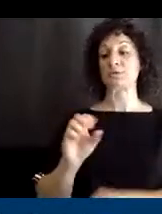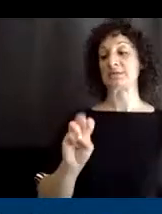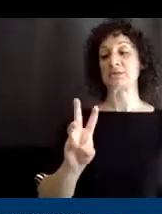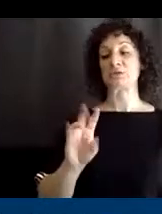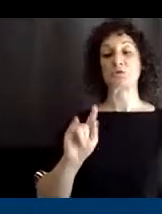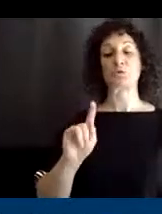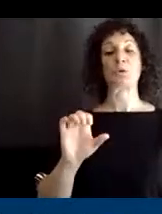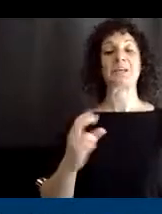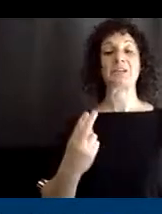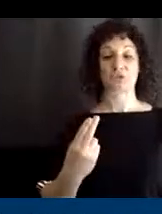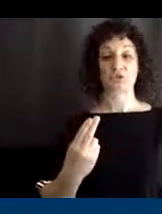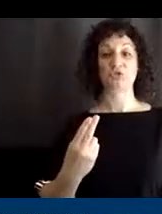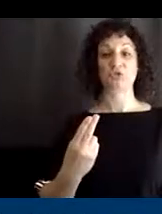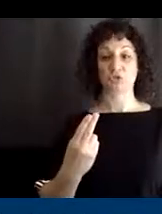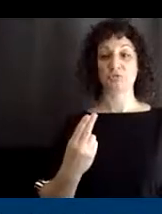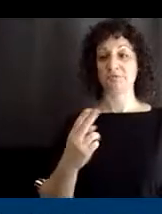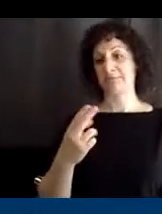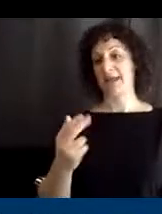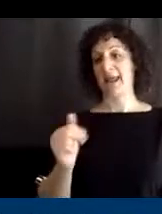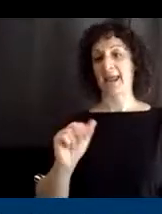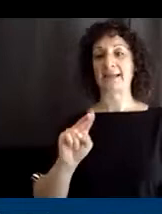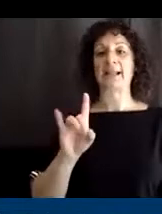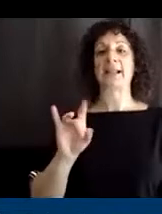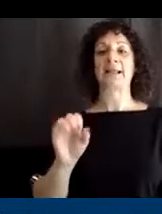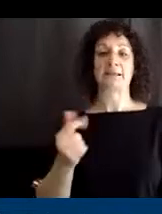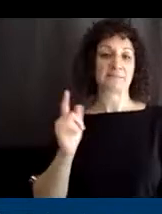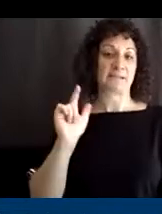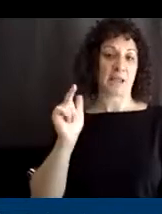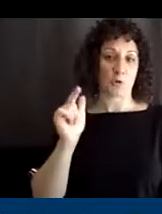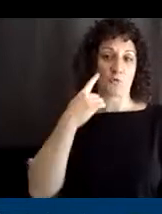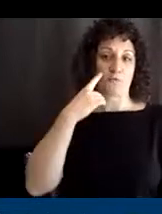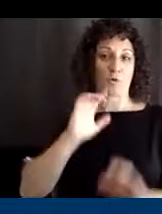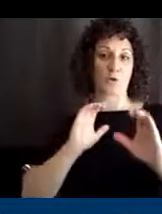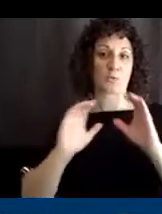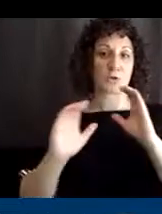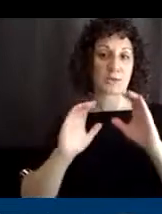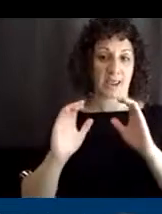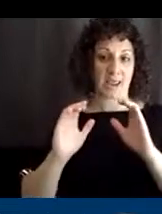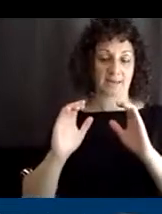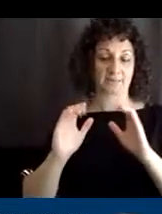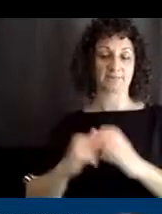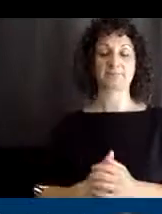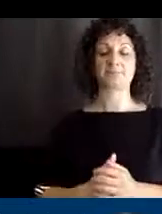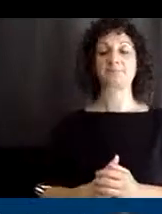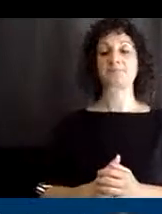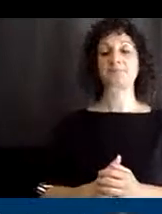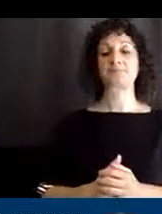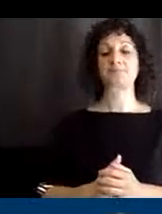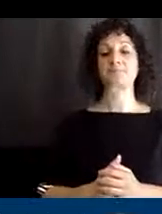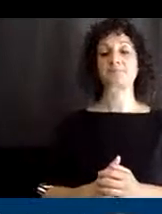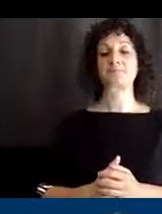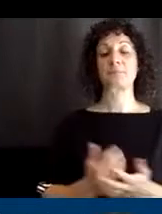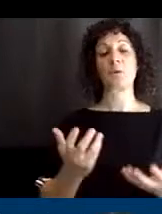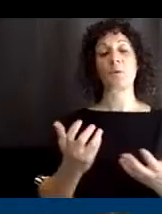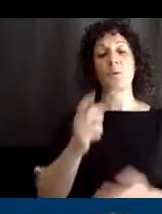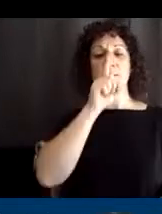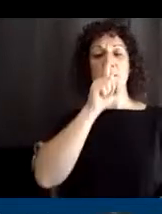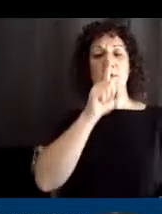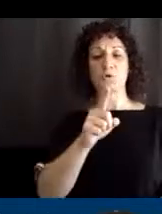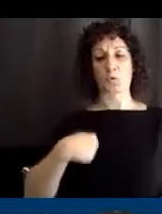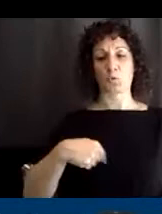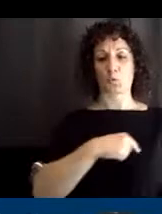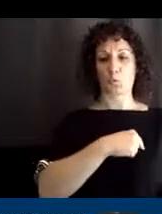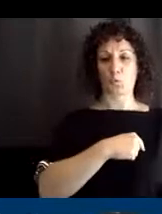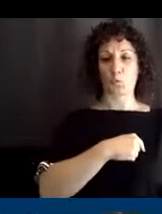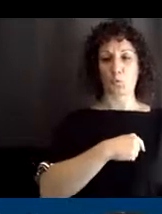or something like that to communicate eventually. So, again, we just want to make sure that we're really looking at ways to